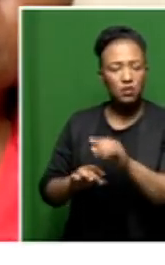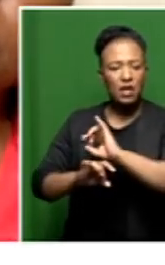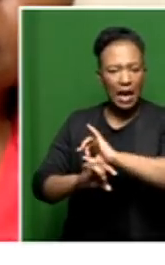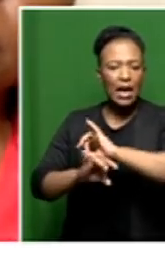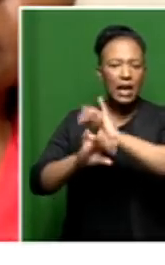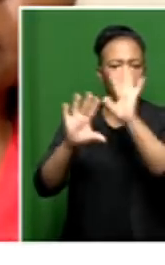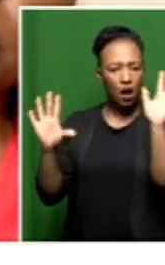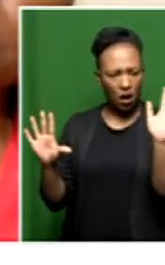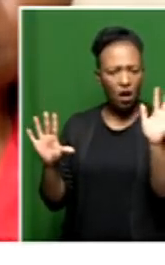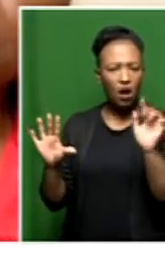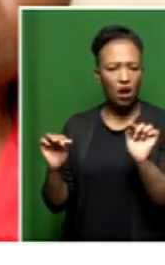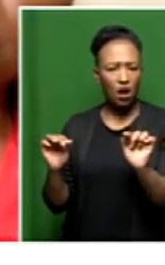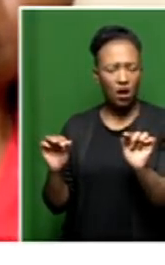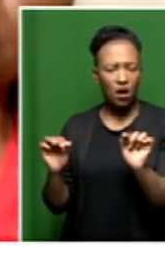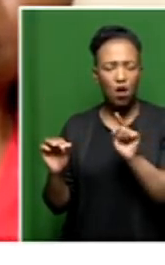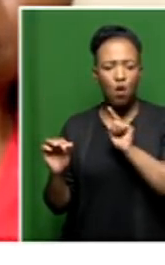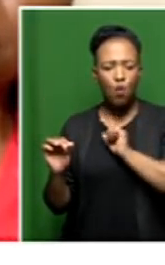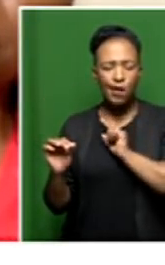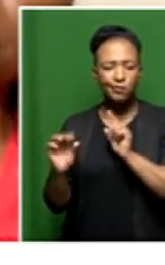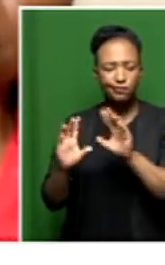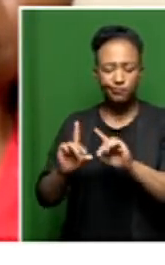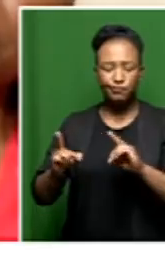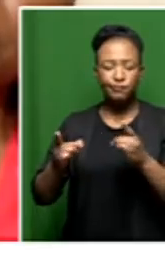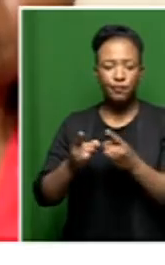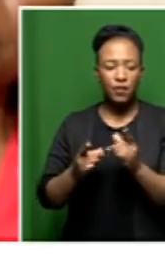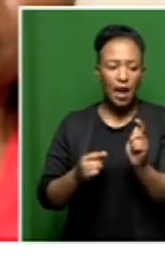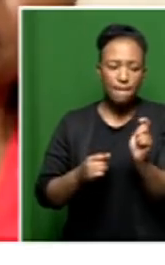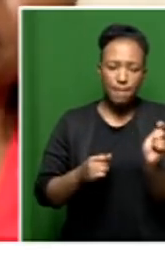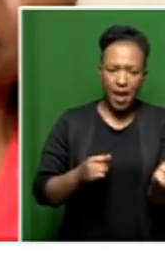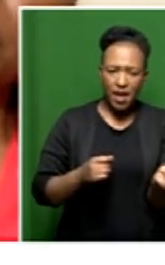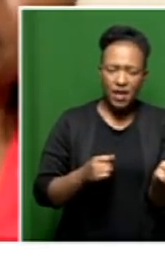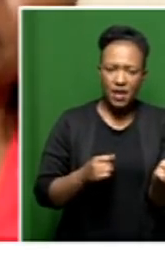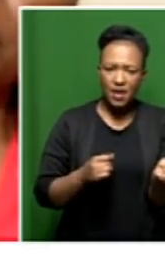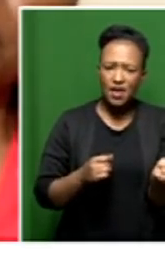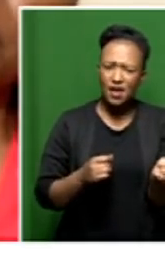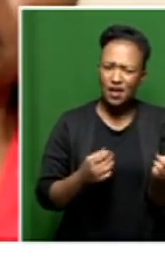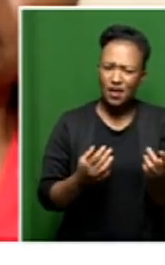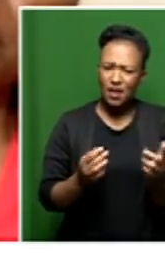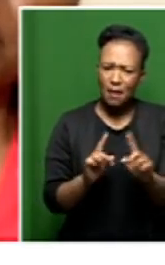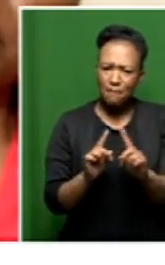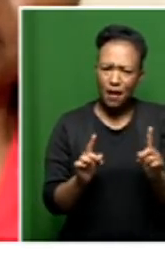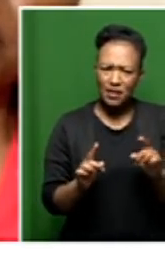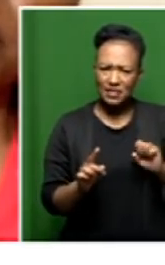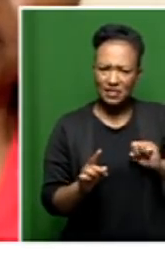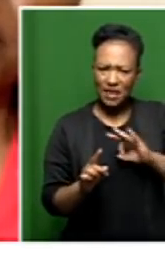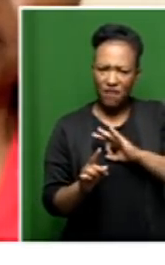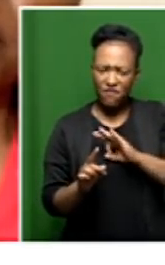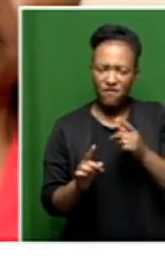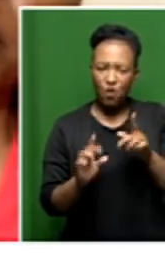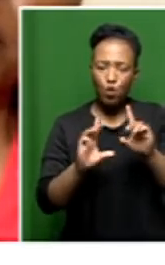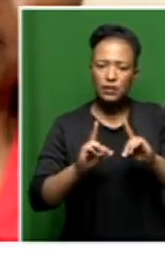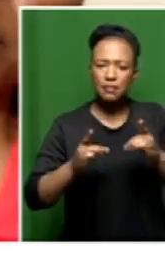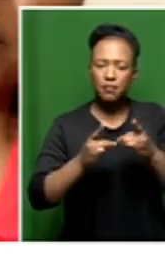this, Ms. Mklongo, because if the department is paying, how is it then that employees of the department